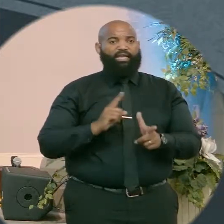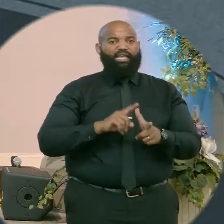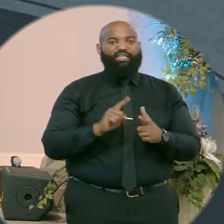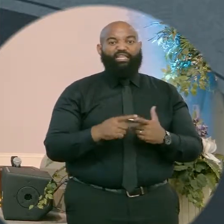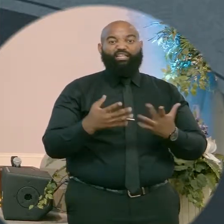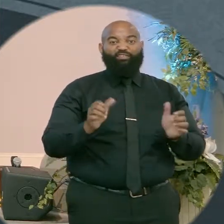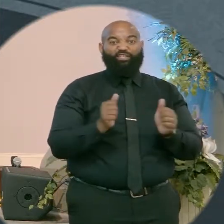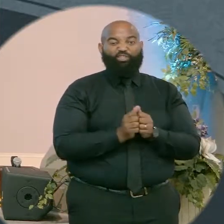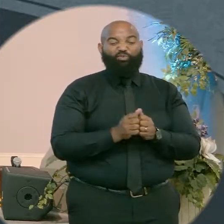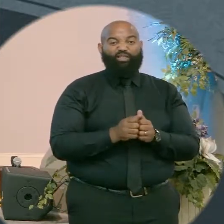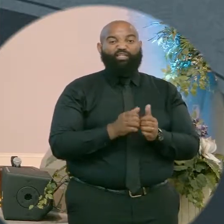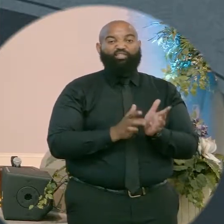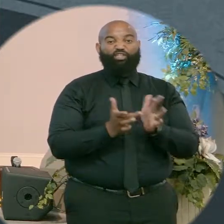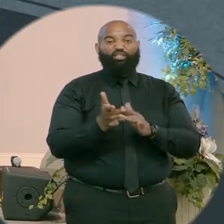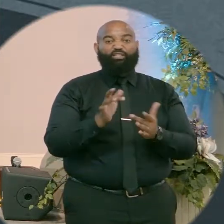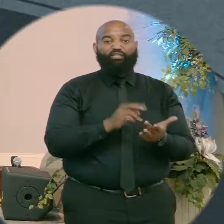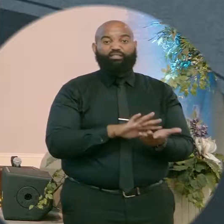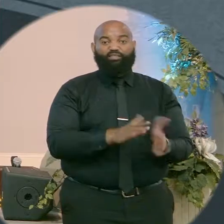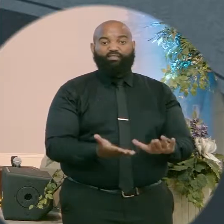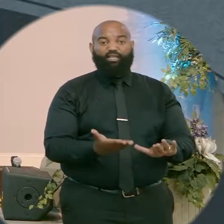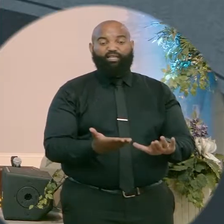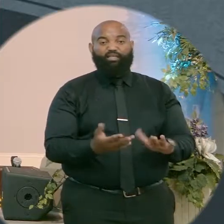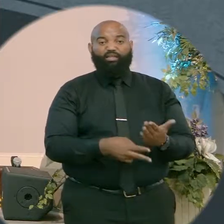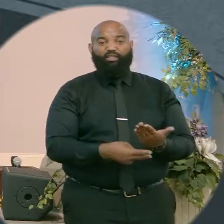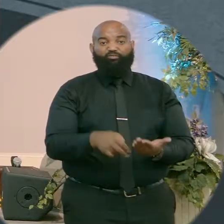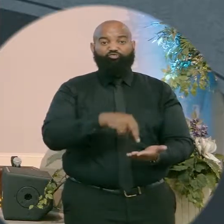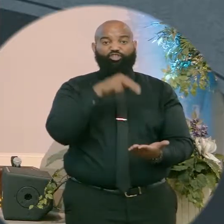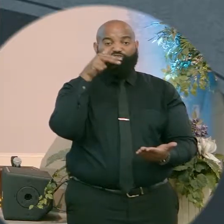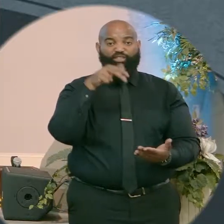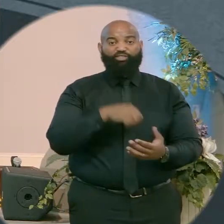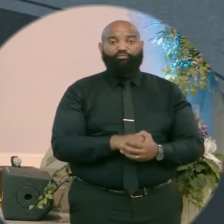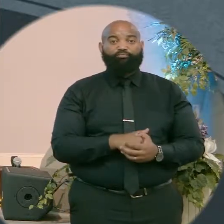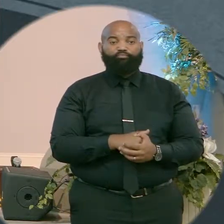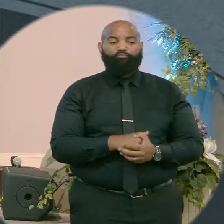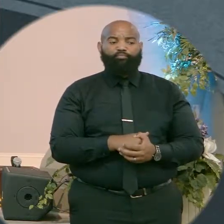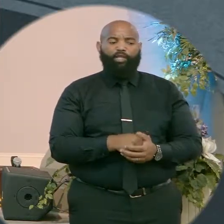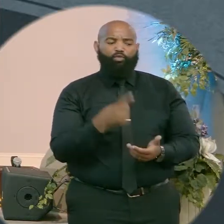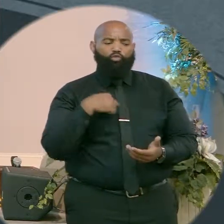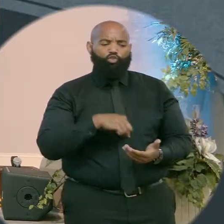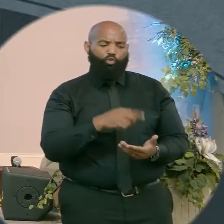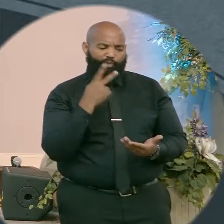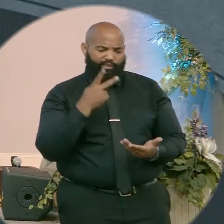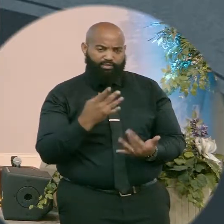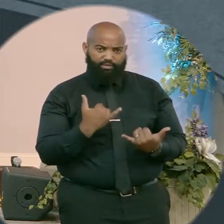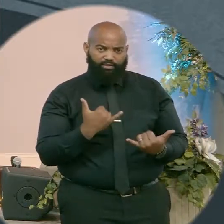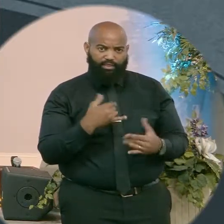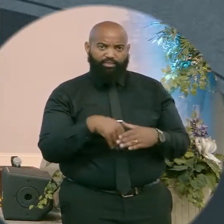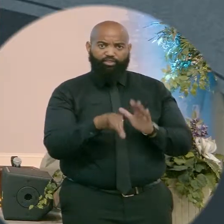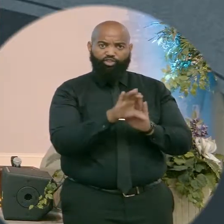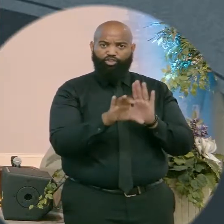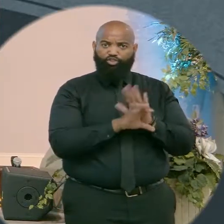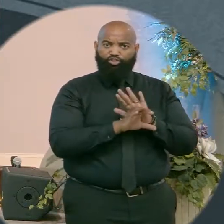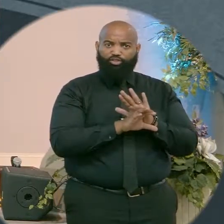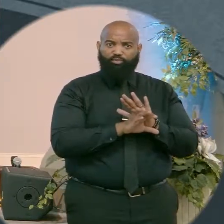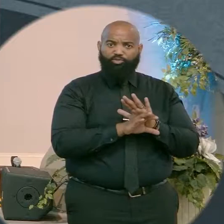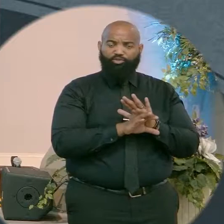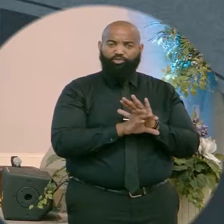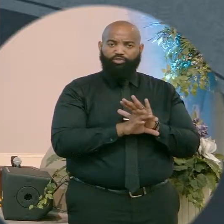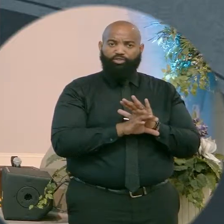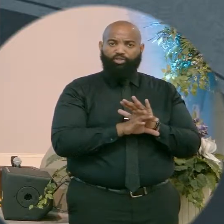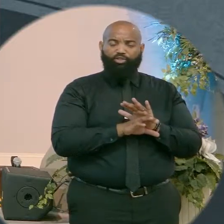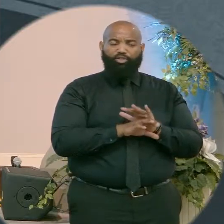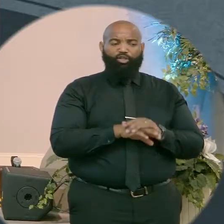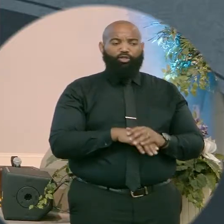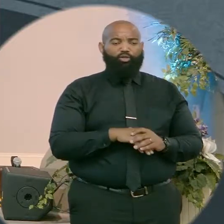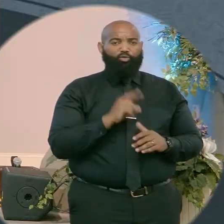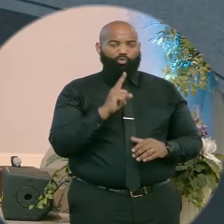closes with his death and resurrection about three years later. So what we find here in this chapter, Mark 16 chapters,